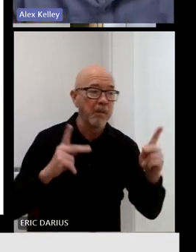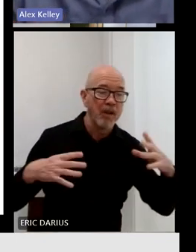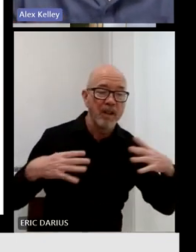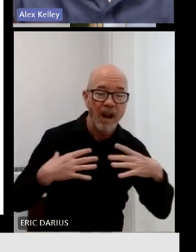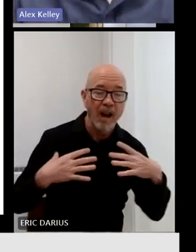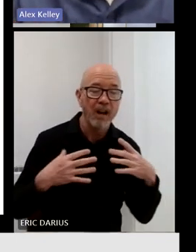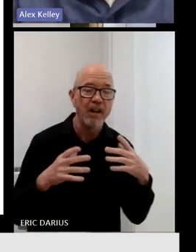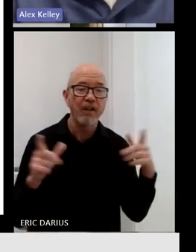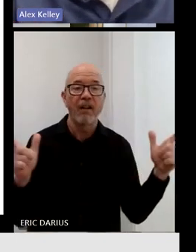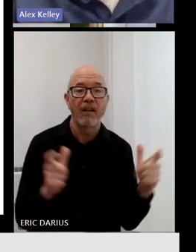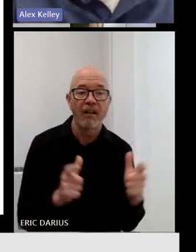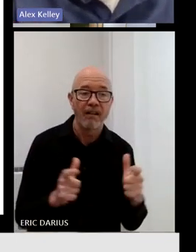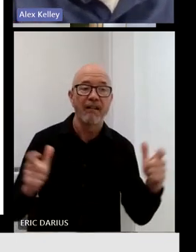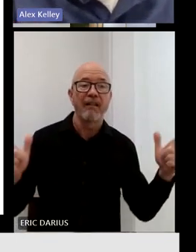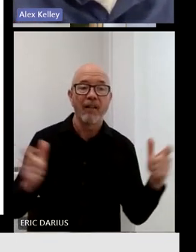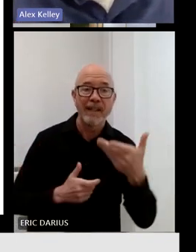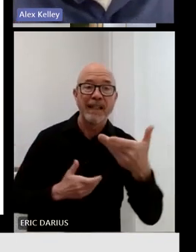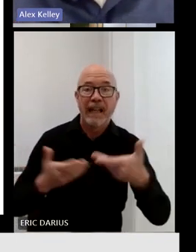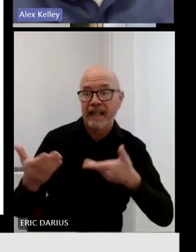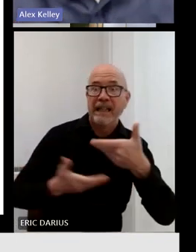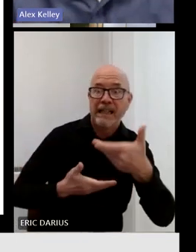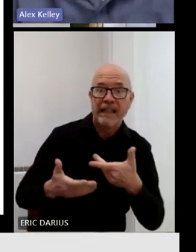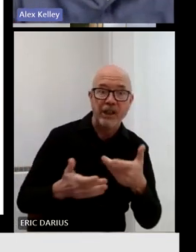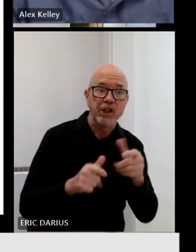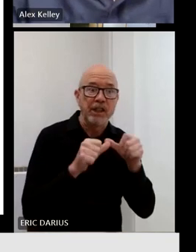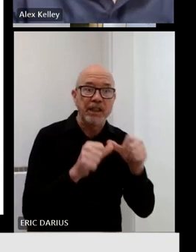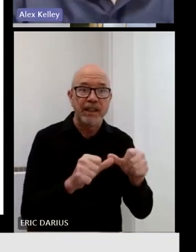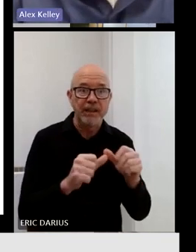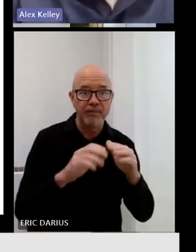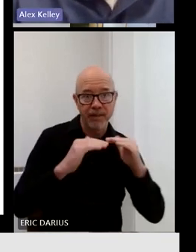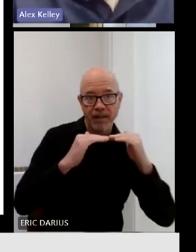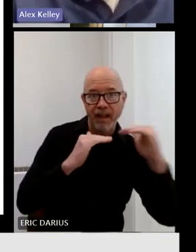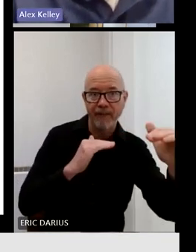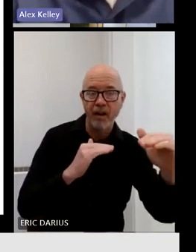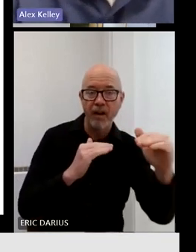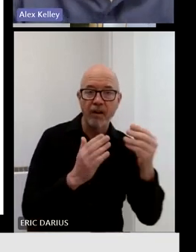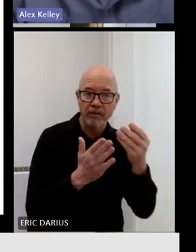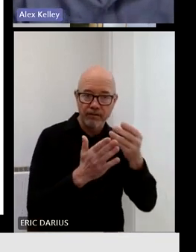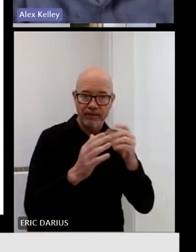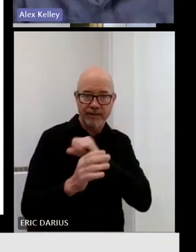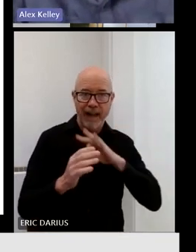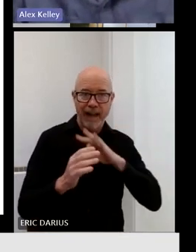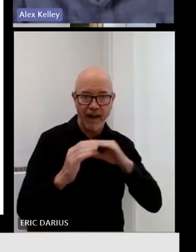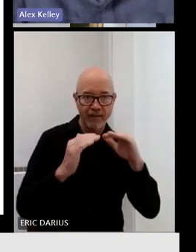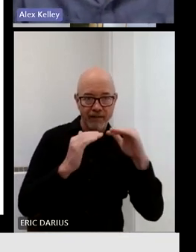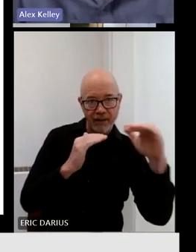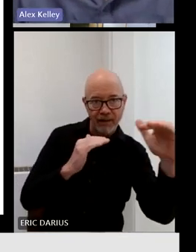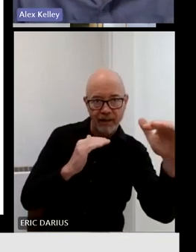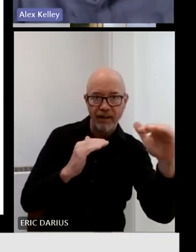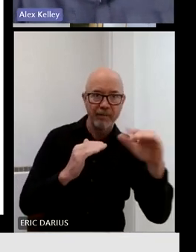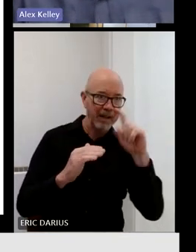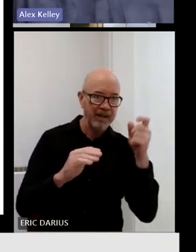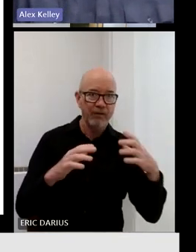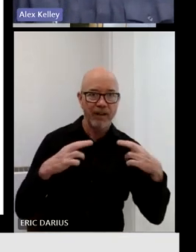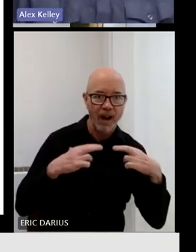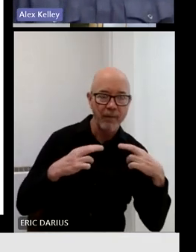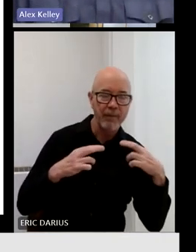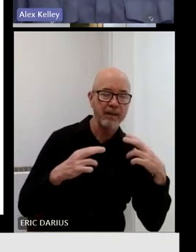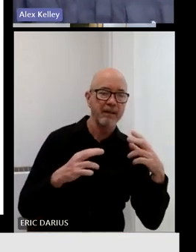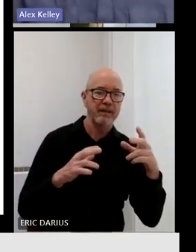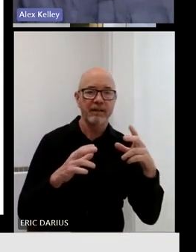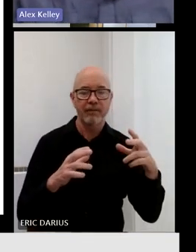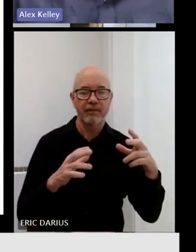our recommendation is to aim high with that. And then lastly, on this point about the